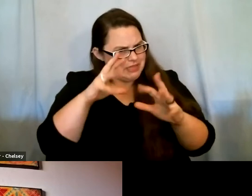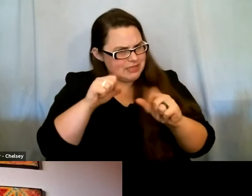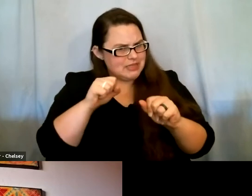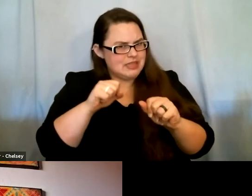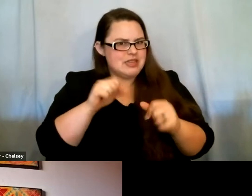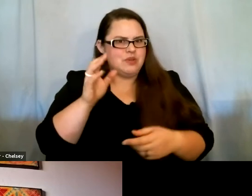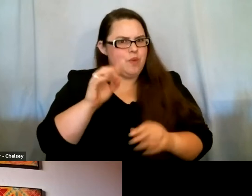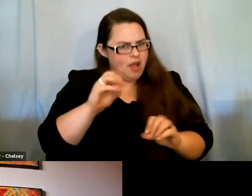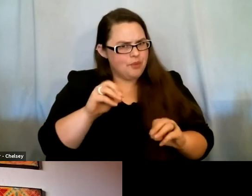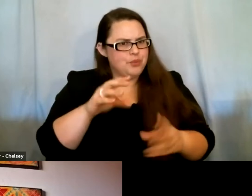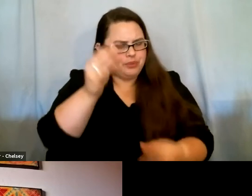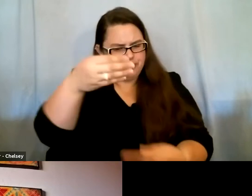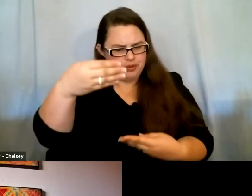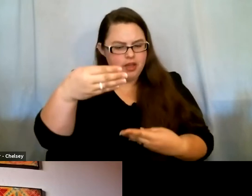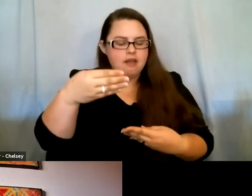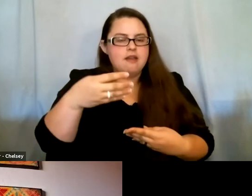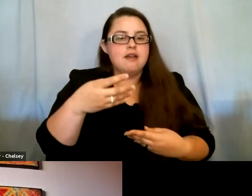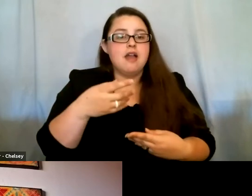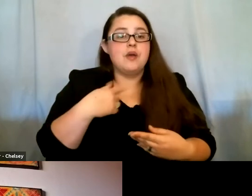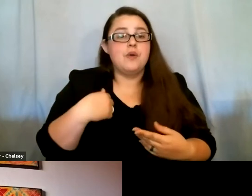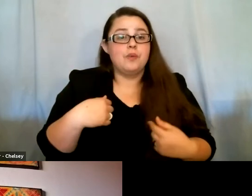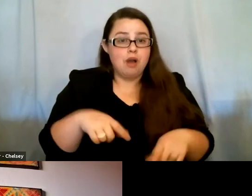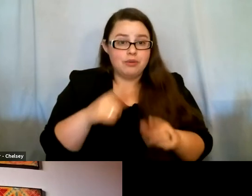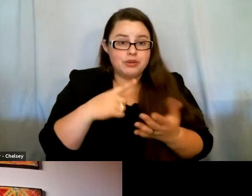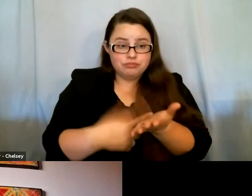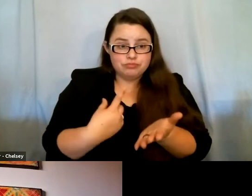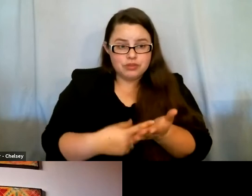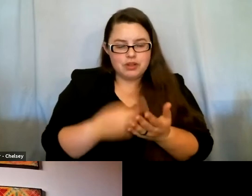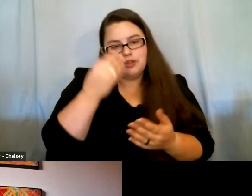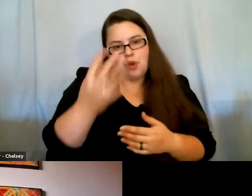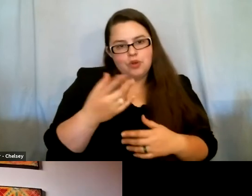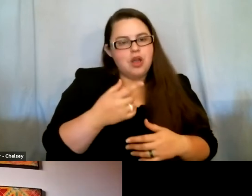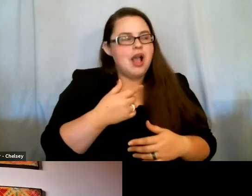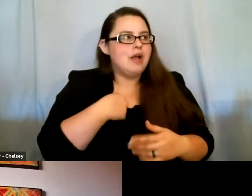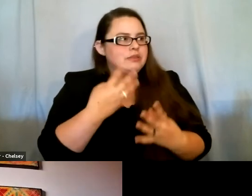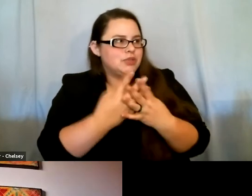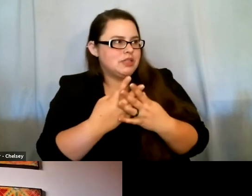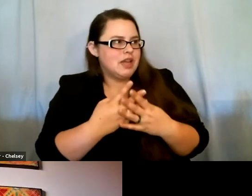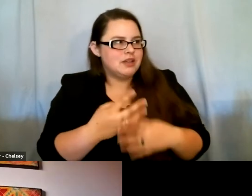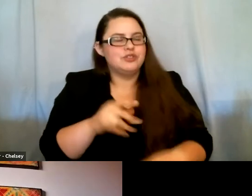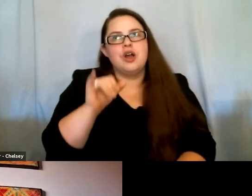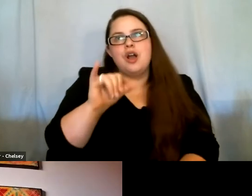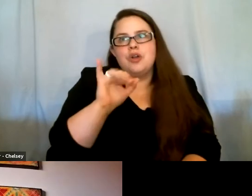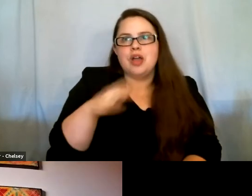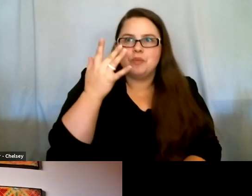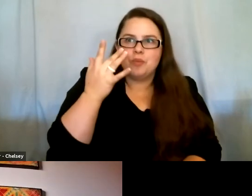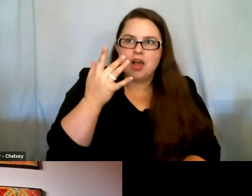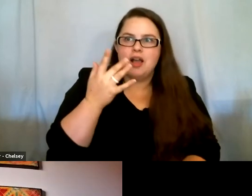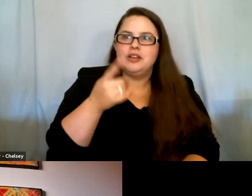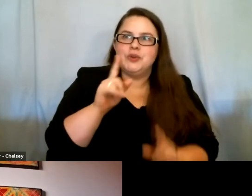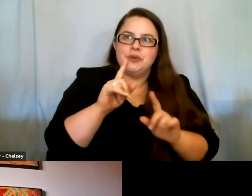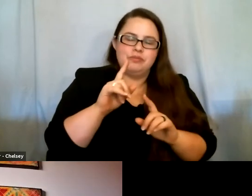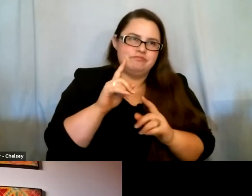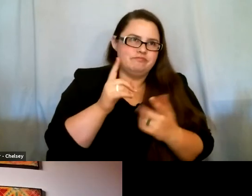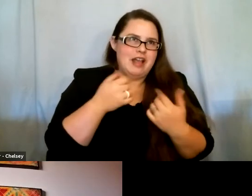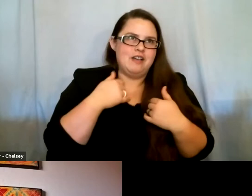know? And as we're talking, I told her I was in prison. And then she said, oh, well, no wonder you got amazing grades. You got all day to study. And